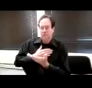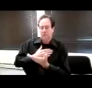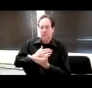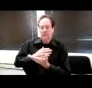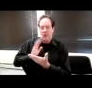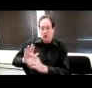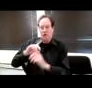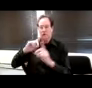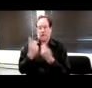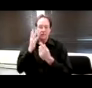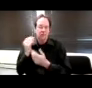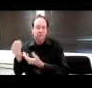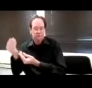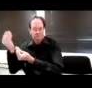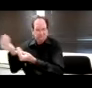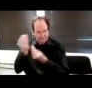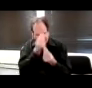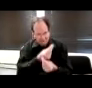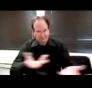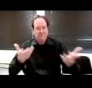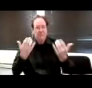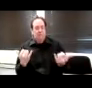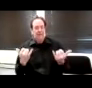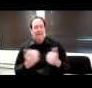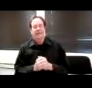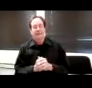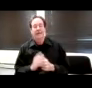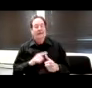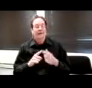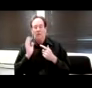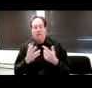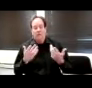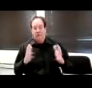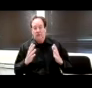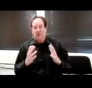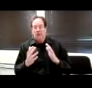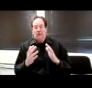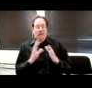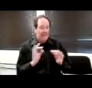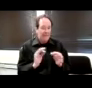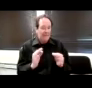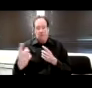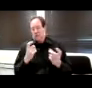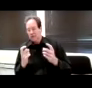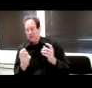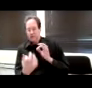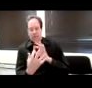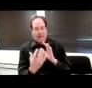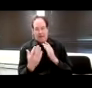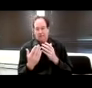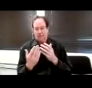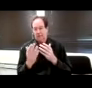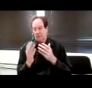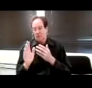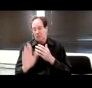department's experience to discuss today. And then we'll take any comments or questions that you have for the rest of the session.